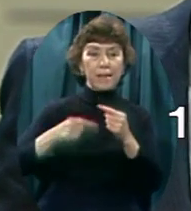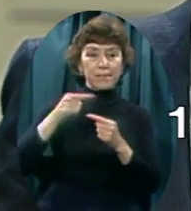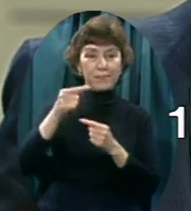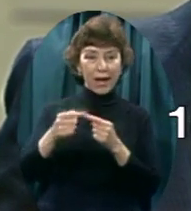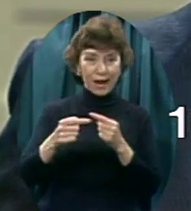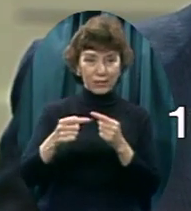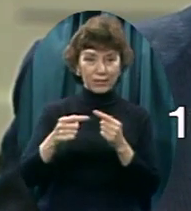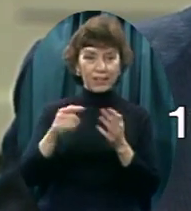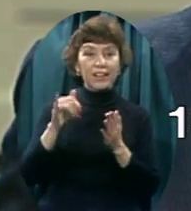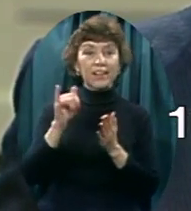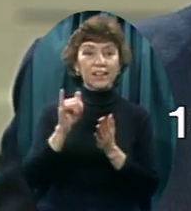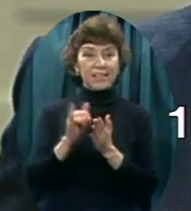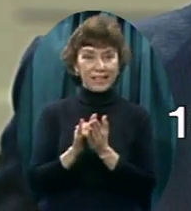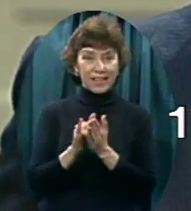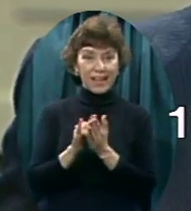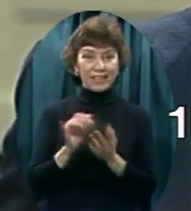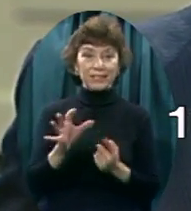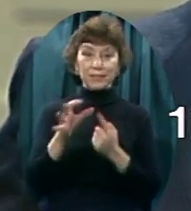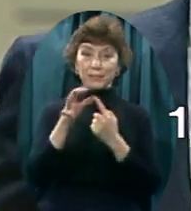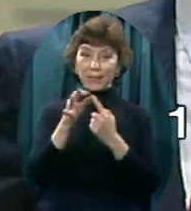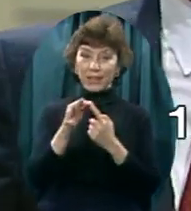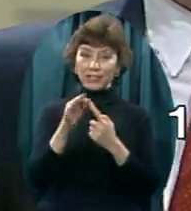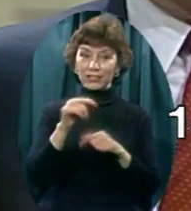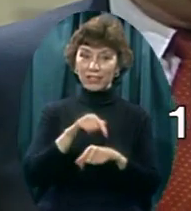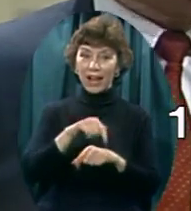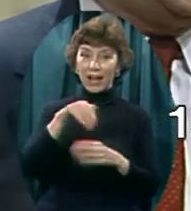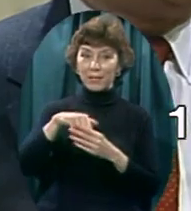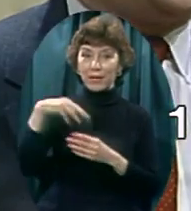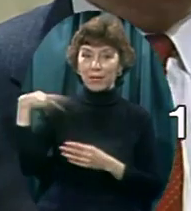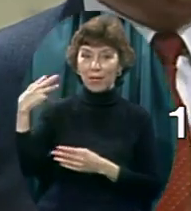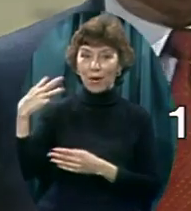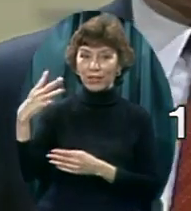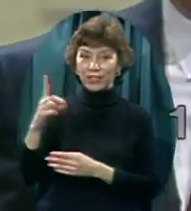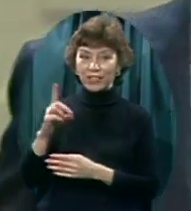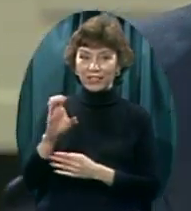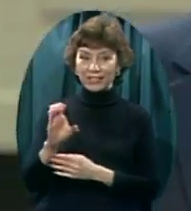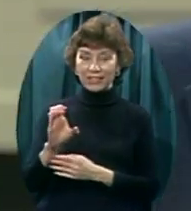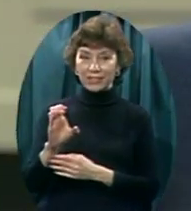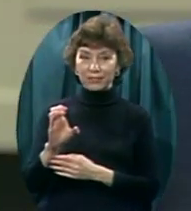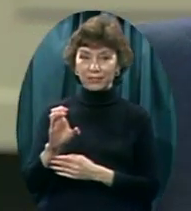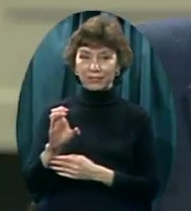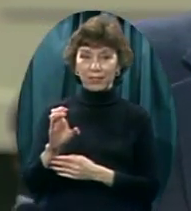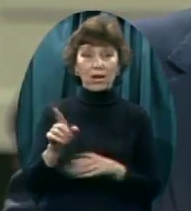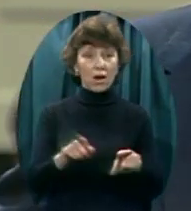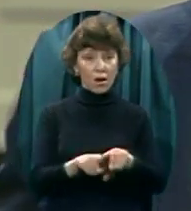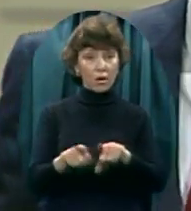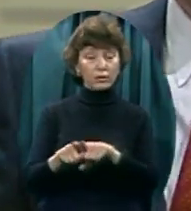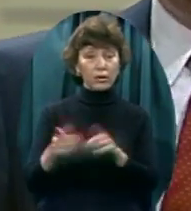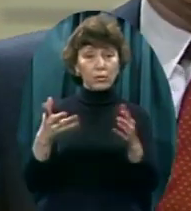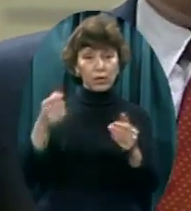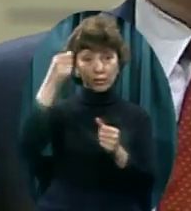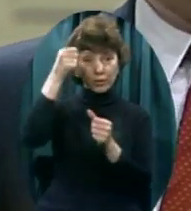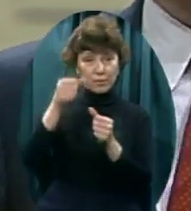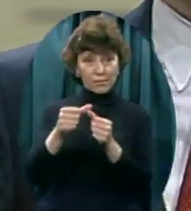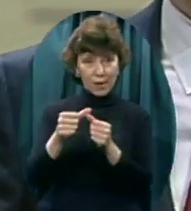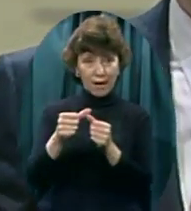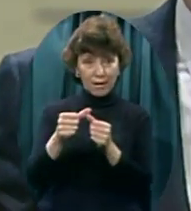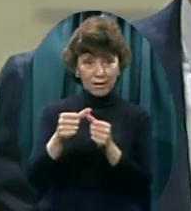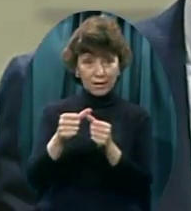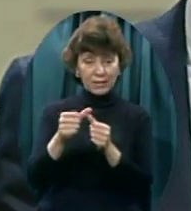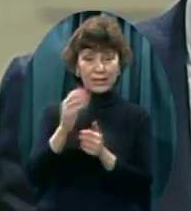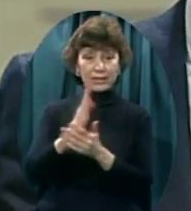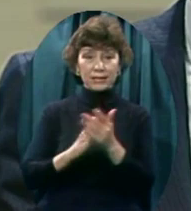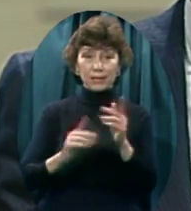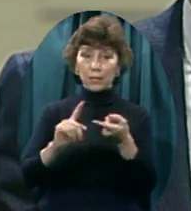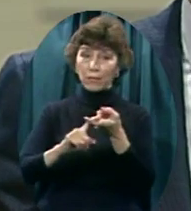the century. Recall now. We also want to remind our friends everywhere to be praying. Some are fasting and